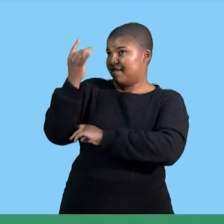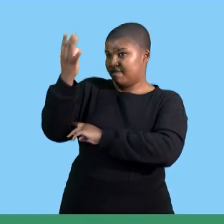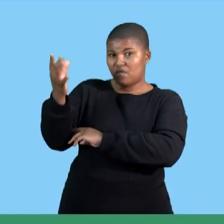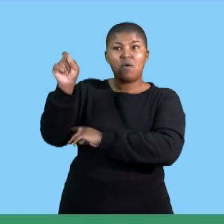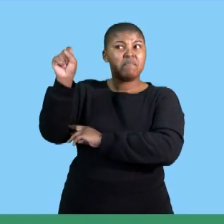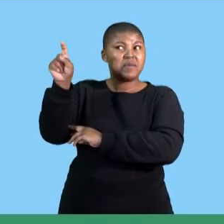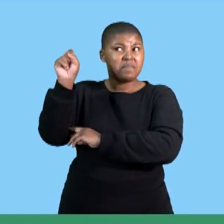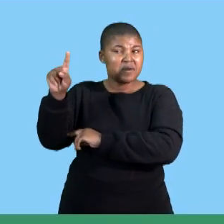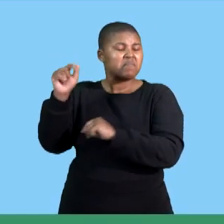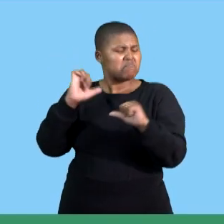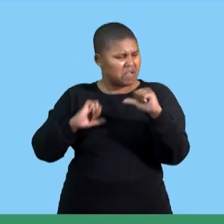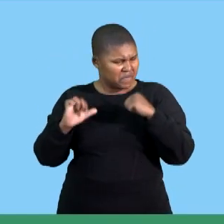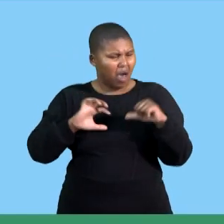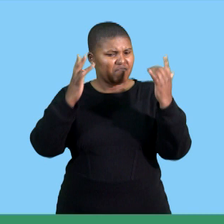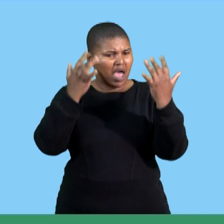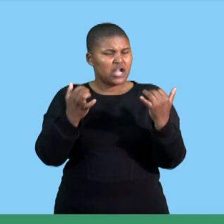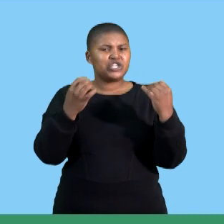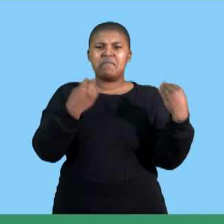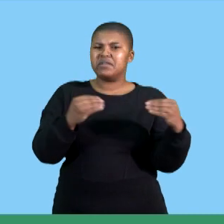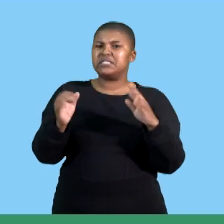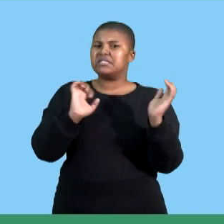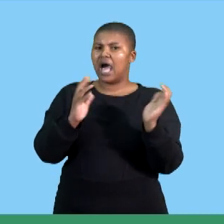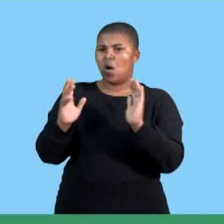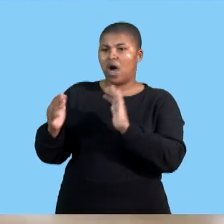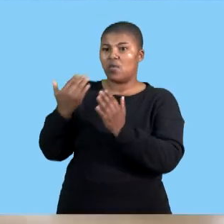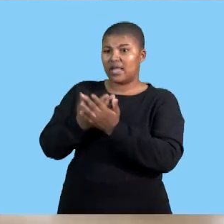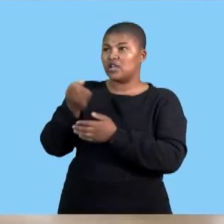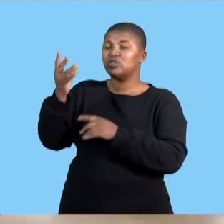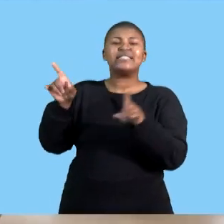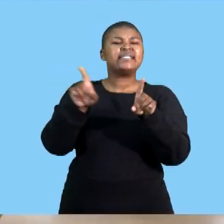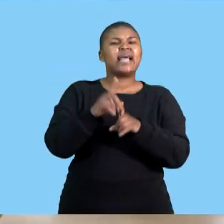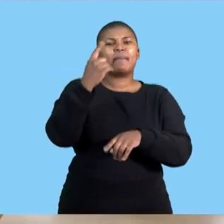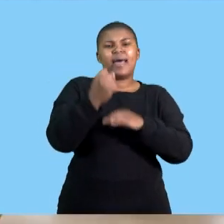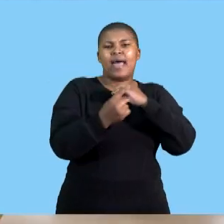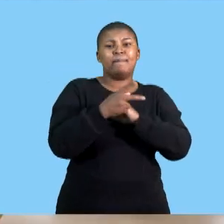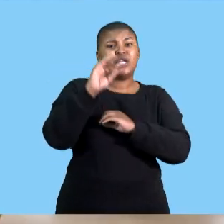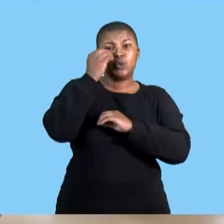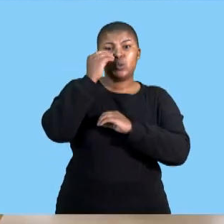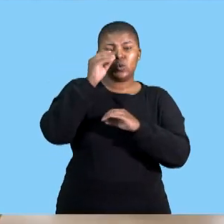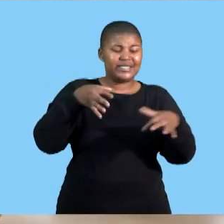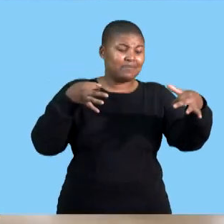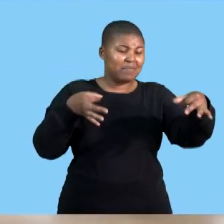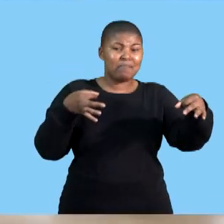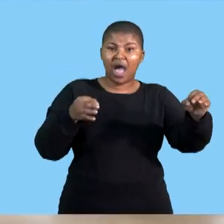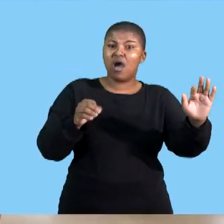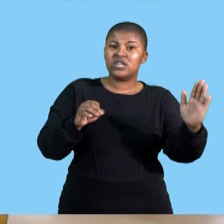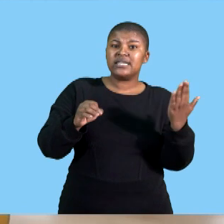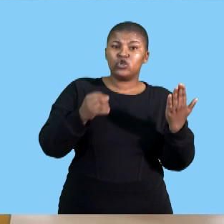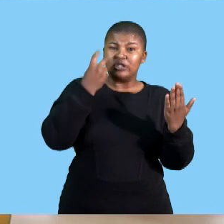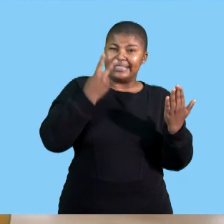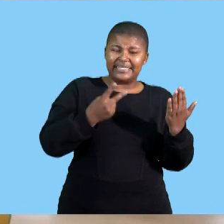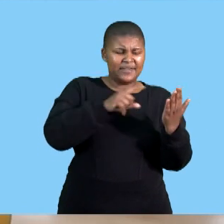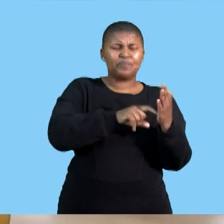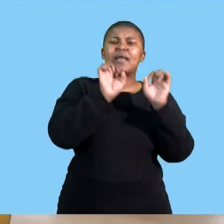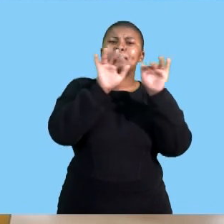business as you can see sometimes in newspapers you'd find that information of public companies is published that's business